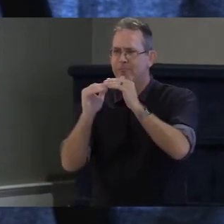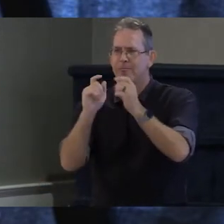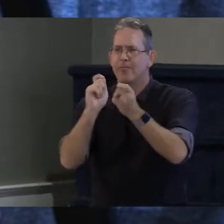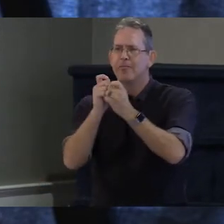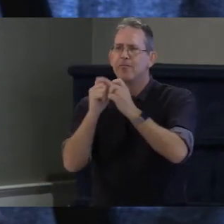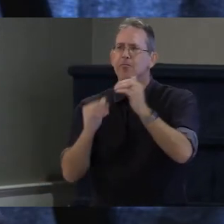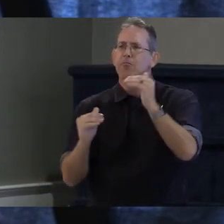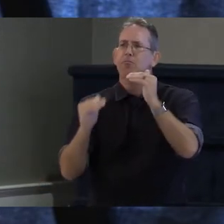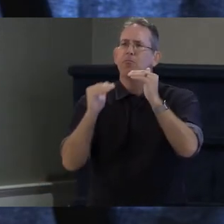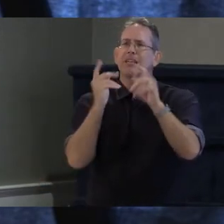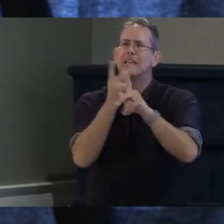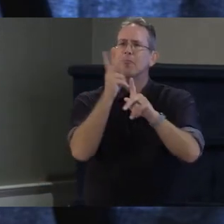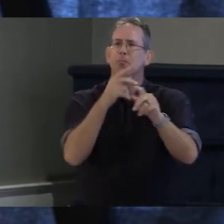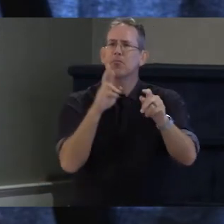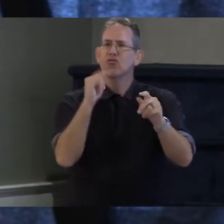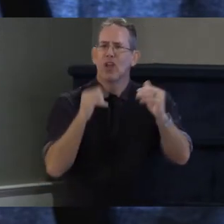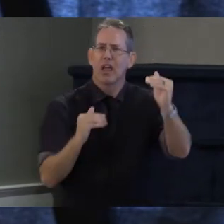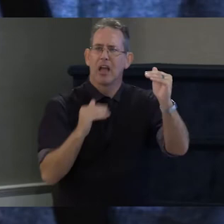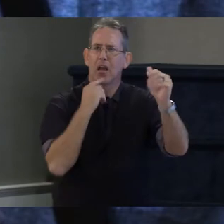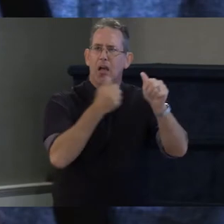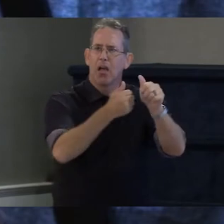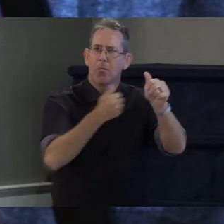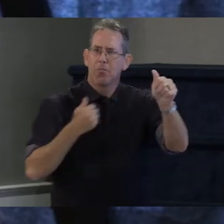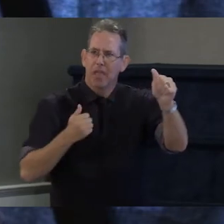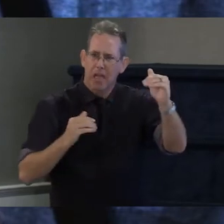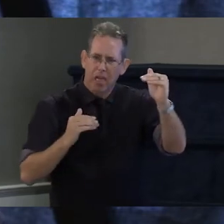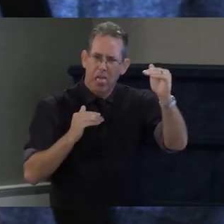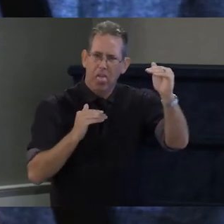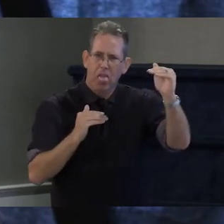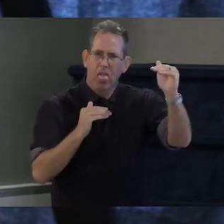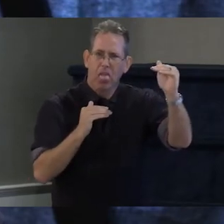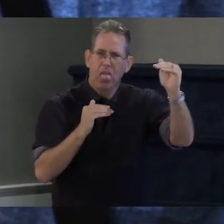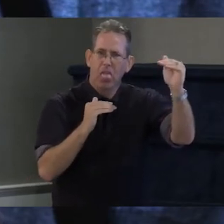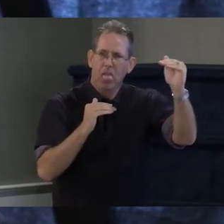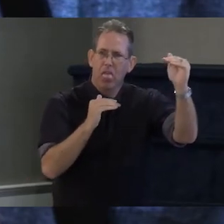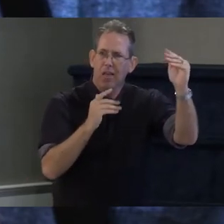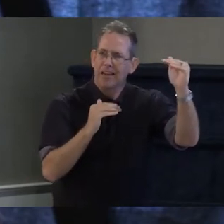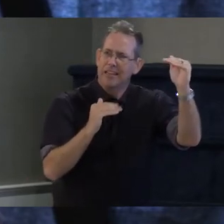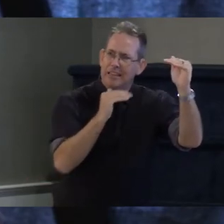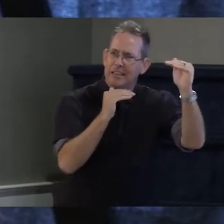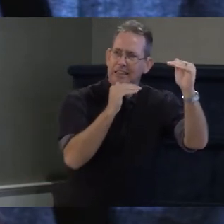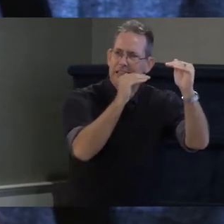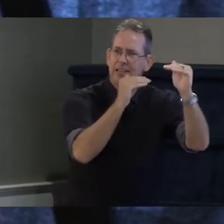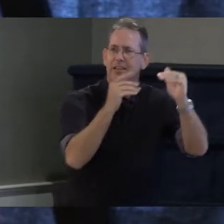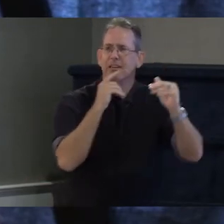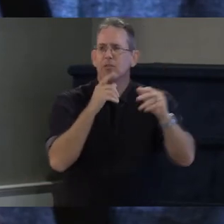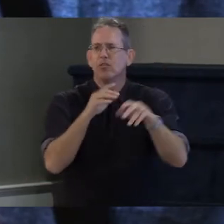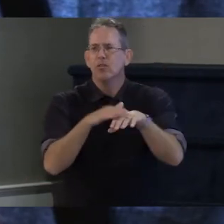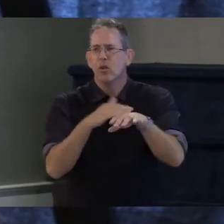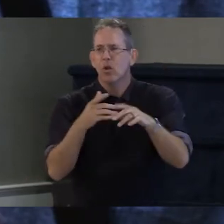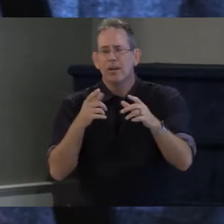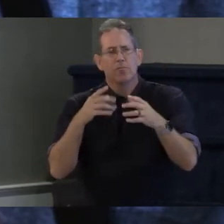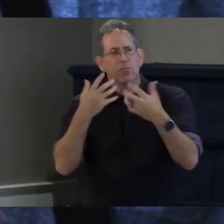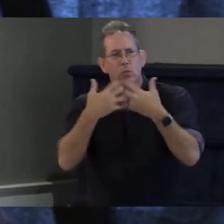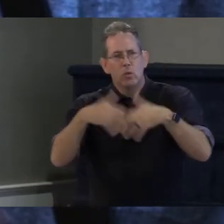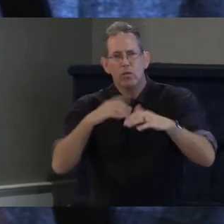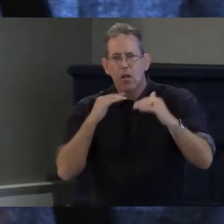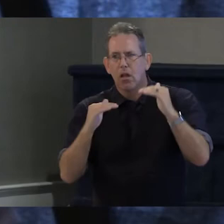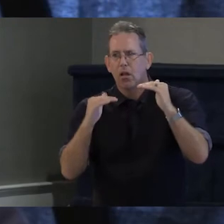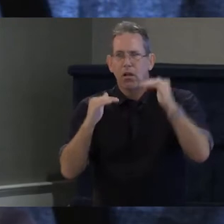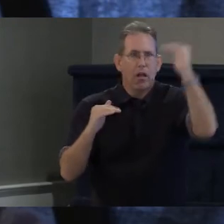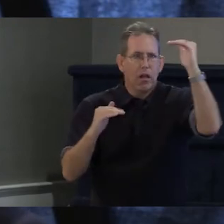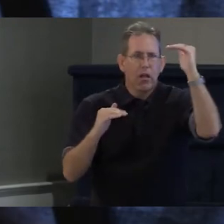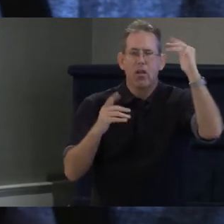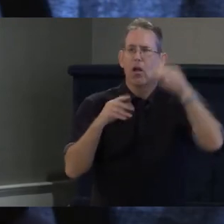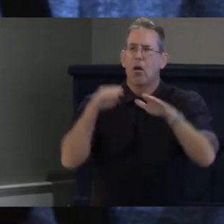make sure that there is a gradual phase out so that there's no dramatic drop-off and this can be done this is something that can be done and should be